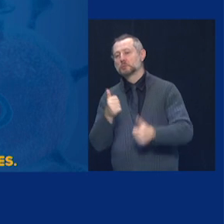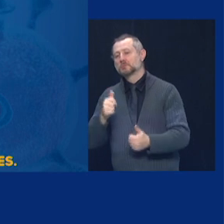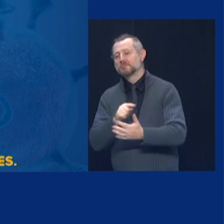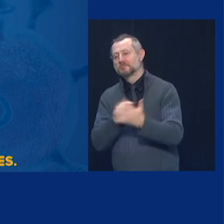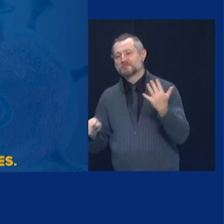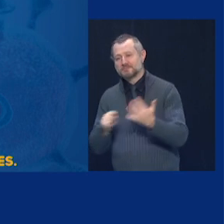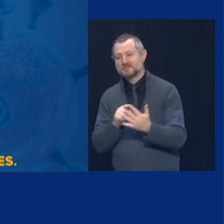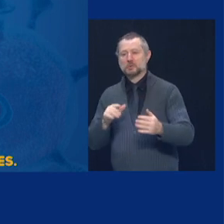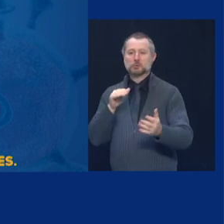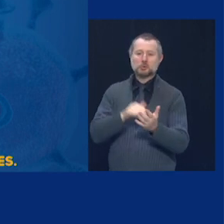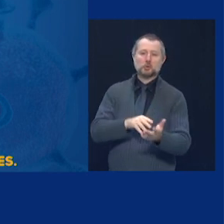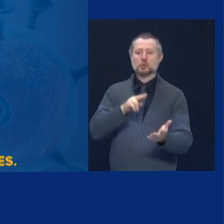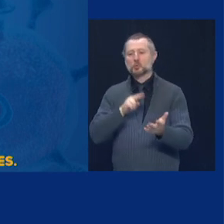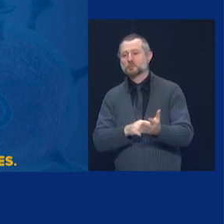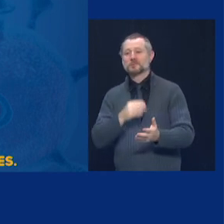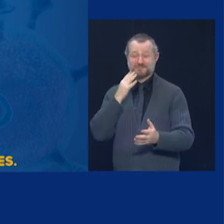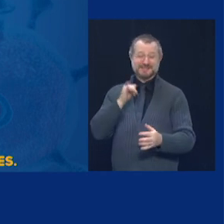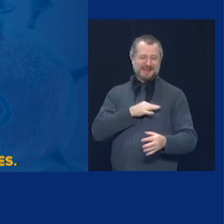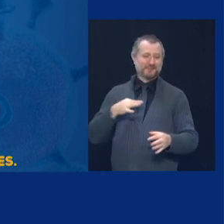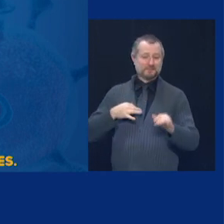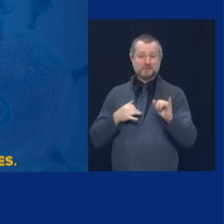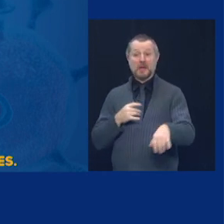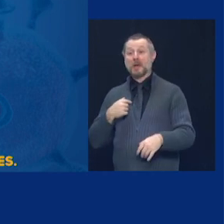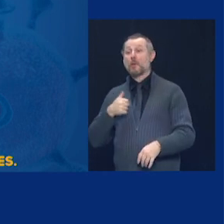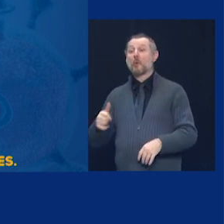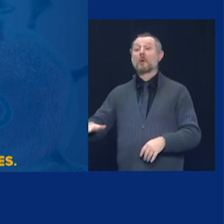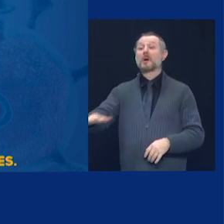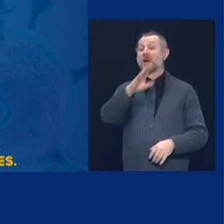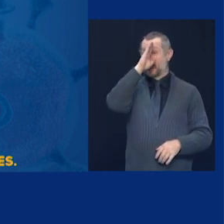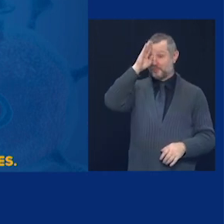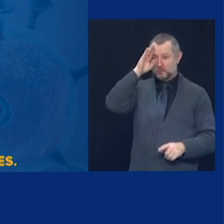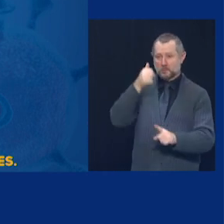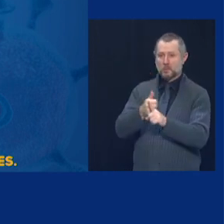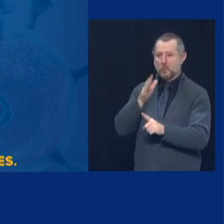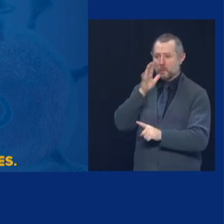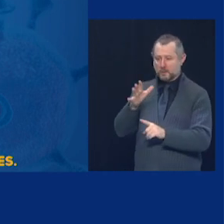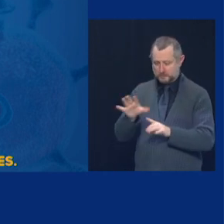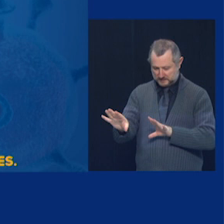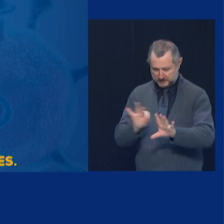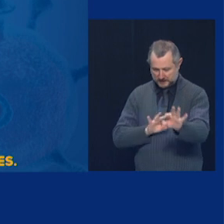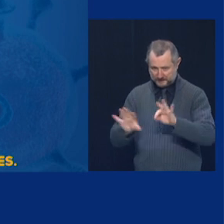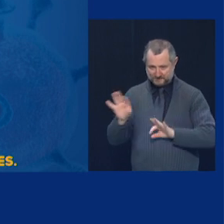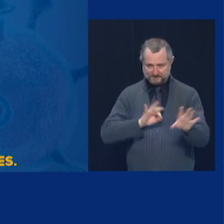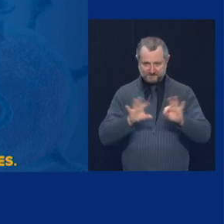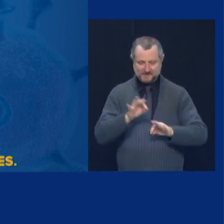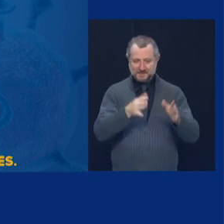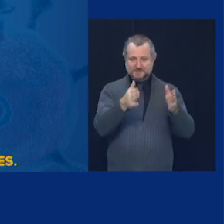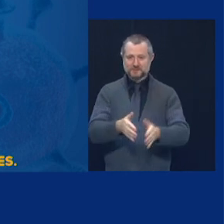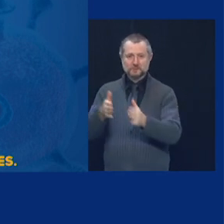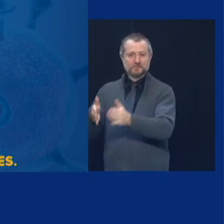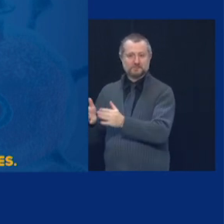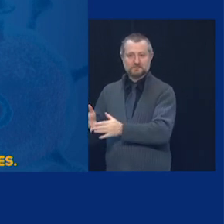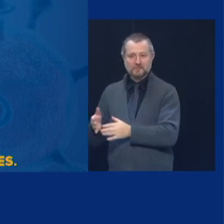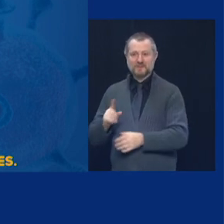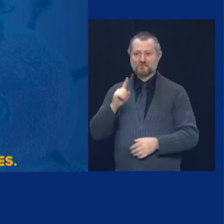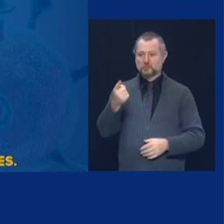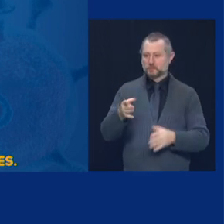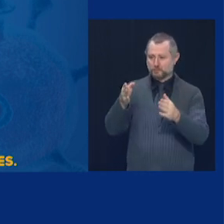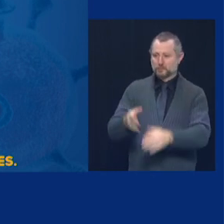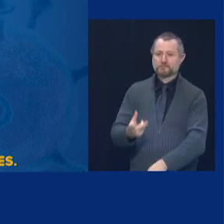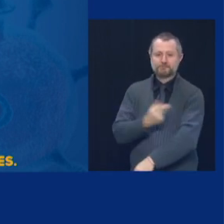And then the hospitals will select the actual individuals who will get the first vaccines